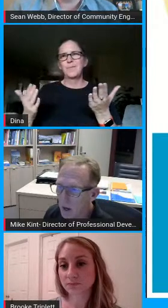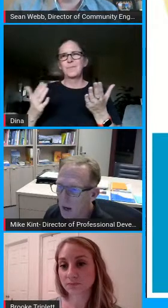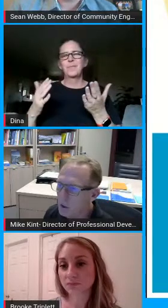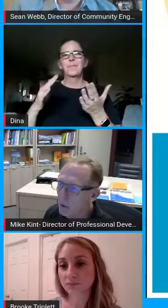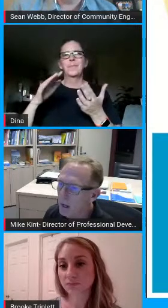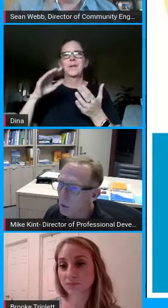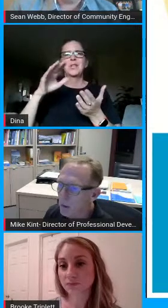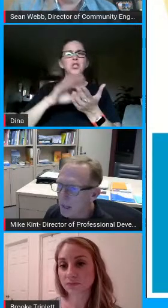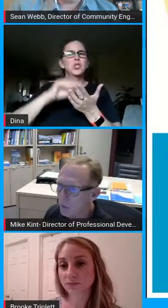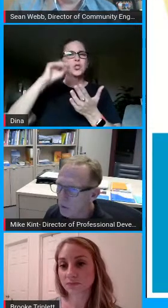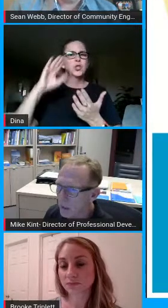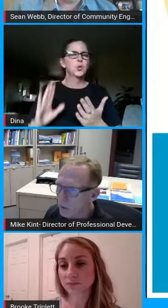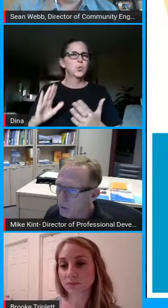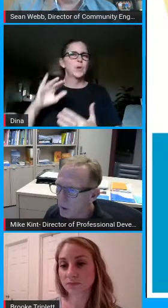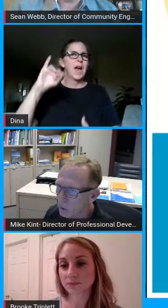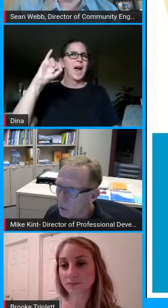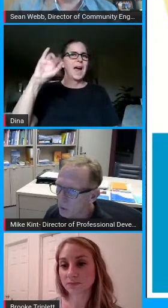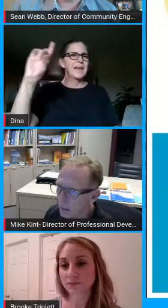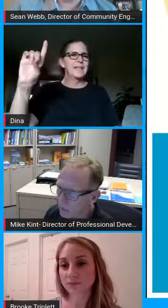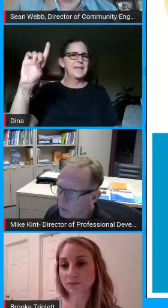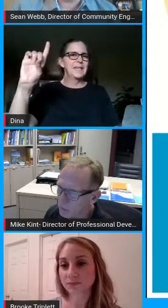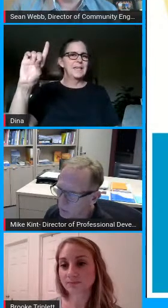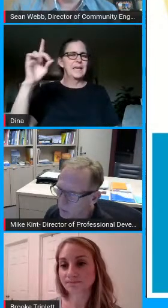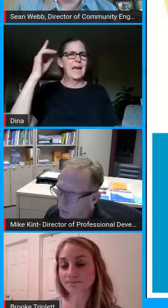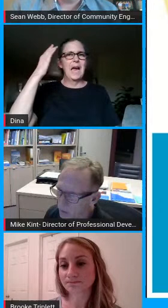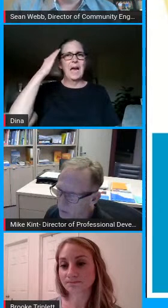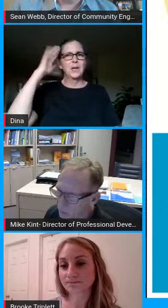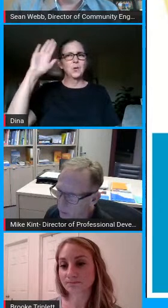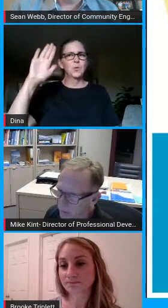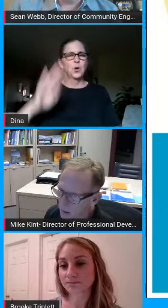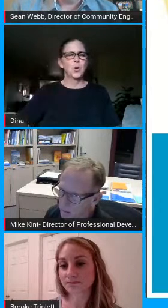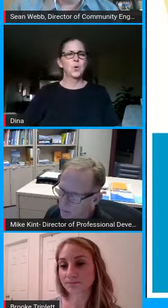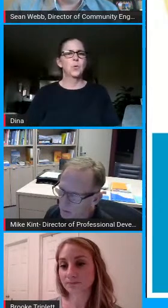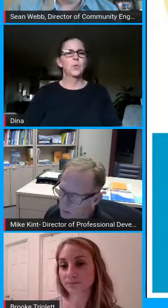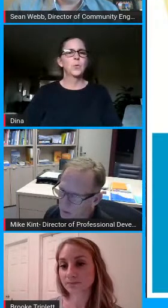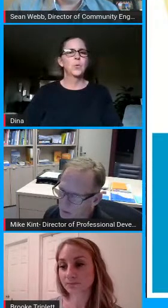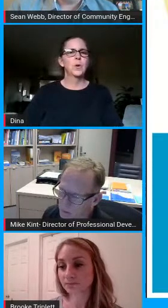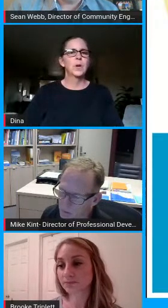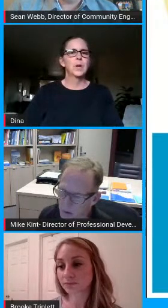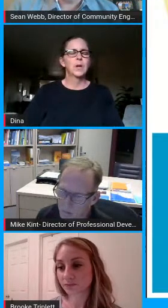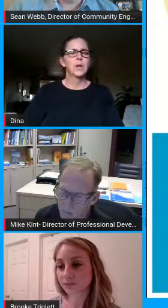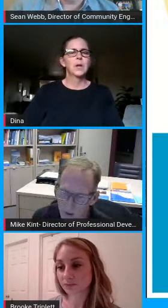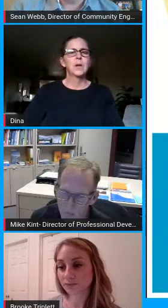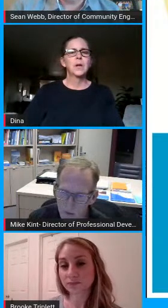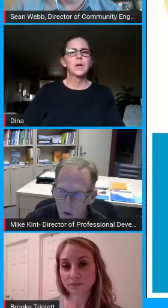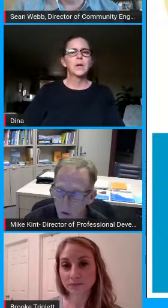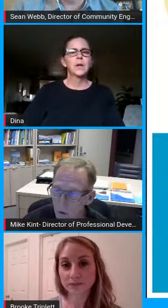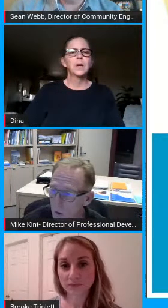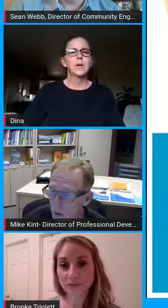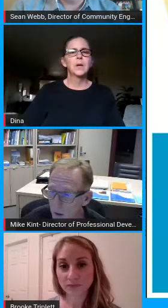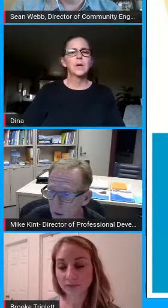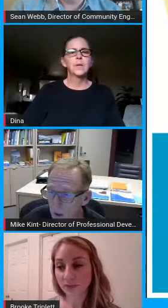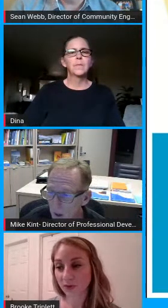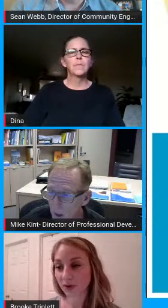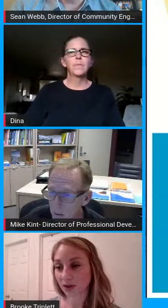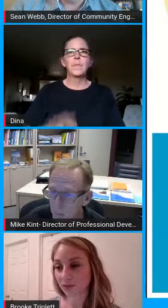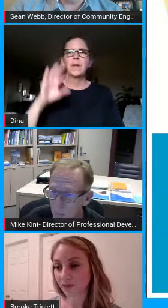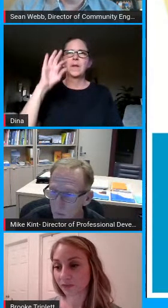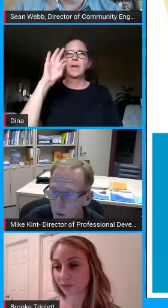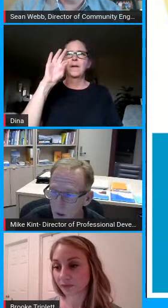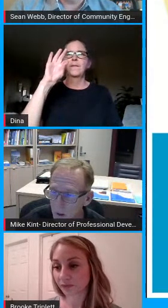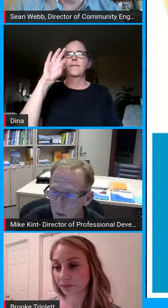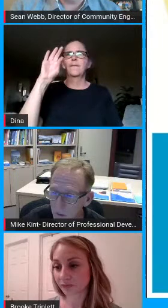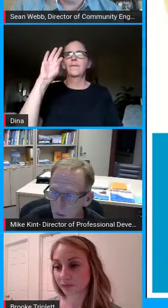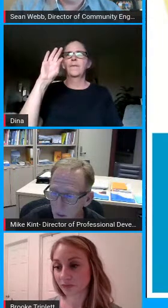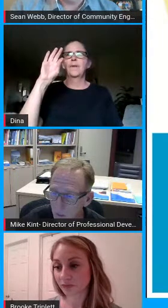you know what i don't want to answer that because i don't know the answer fully so let's put that on the the faq um